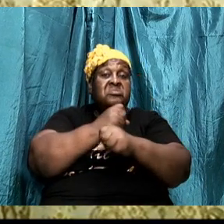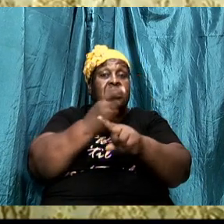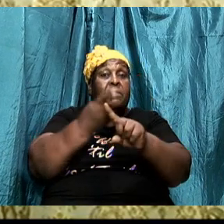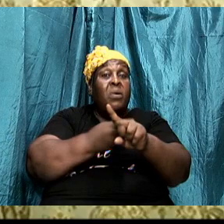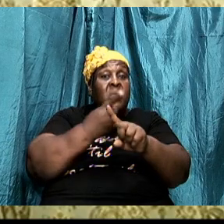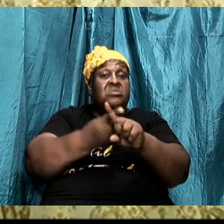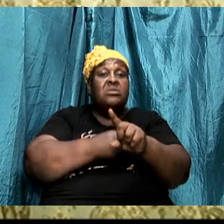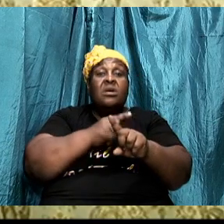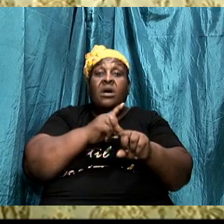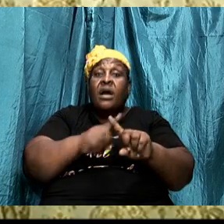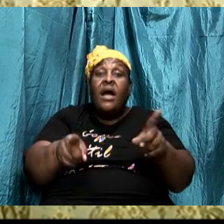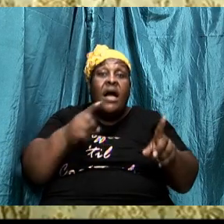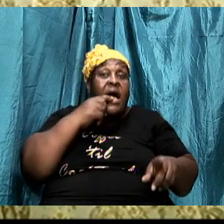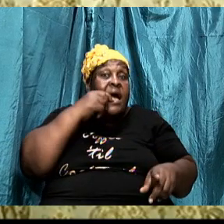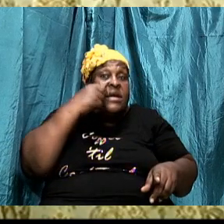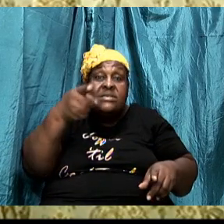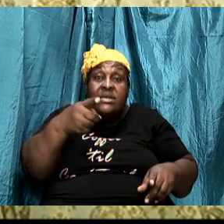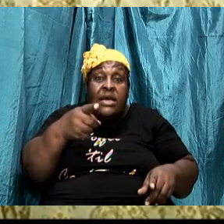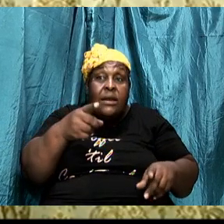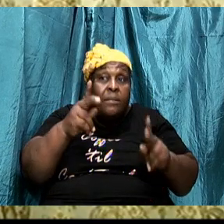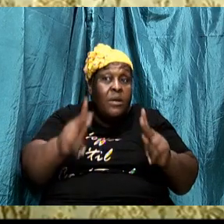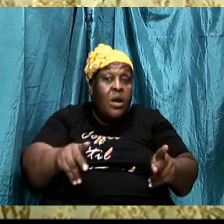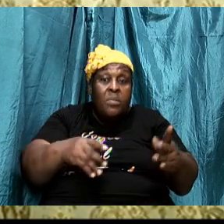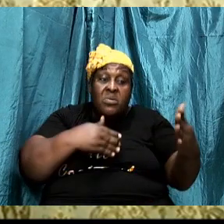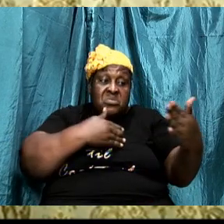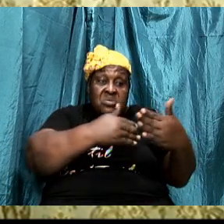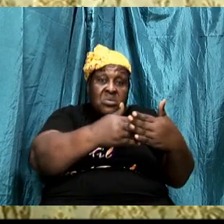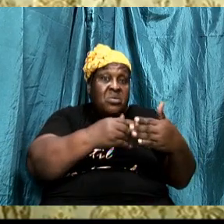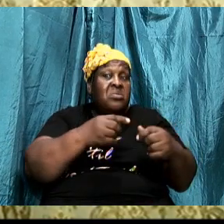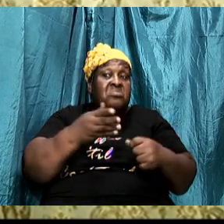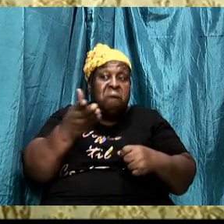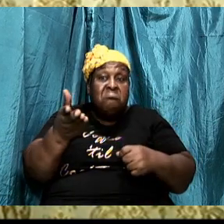and they can't even tell the person closest to them where they are going